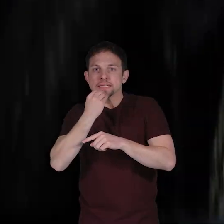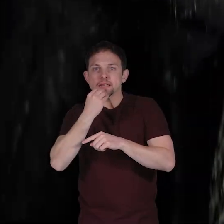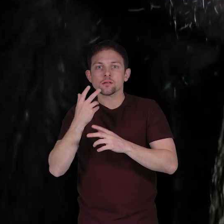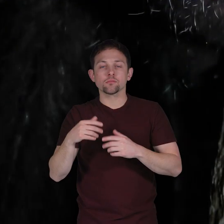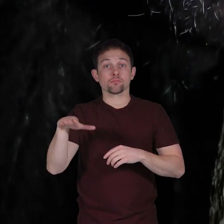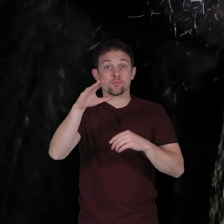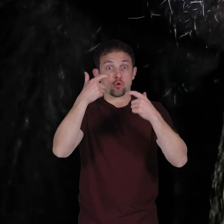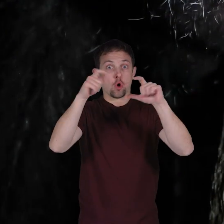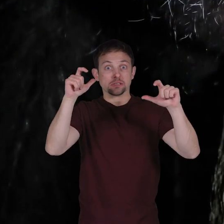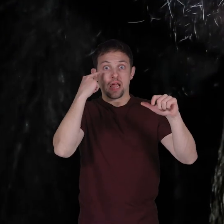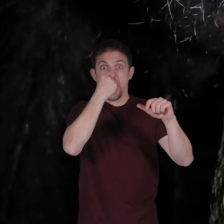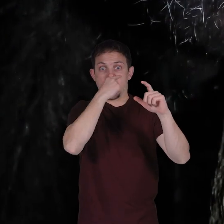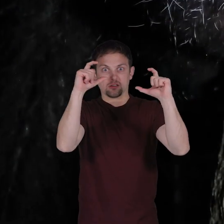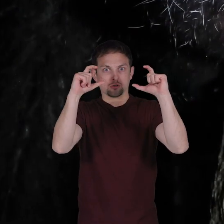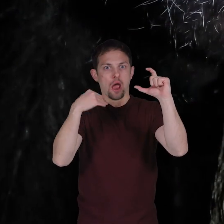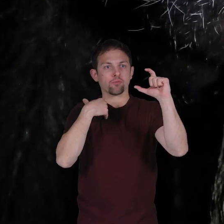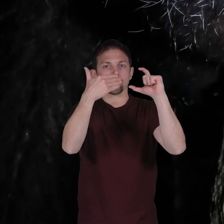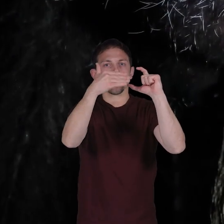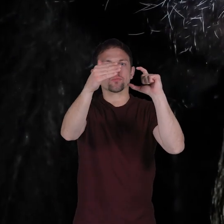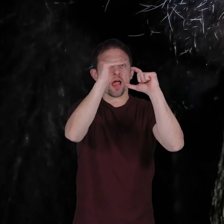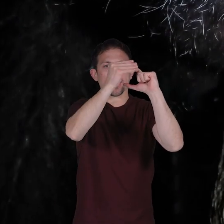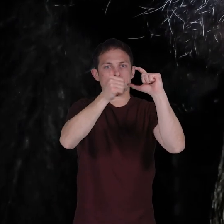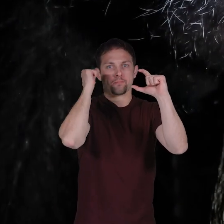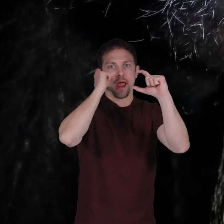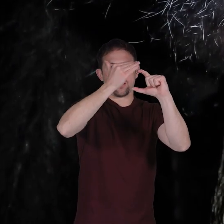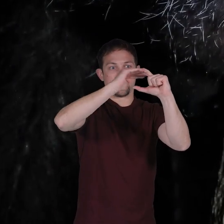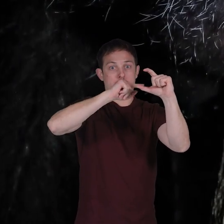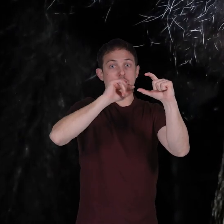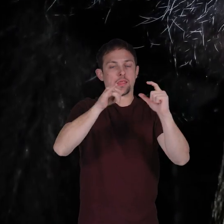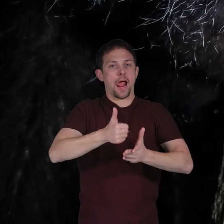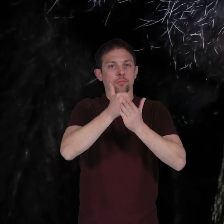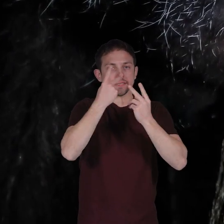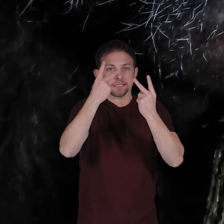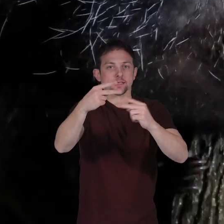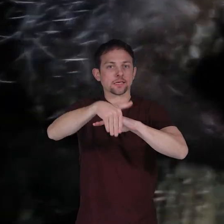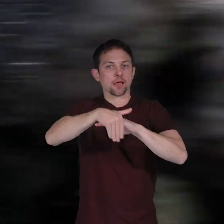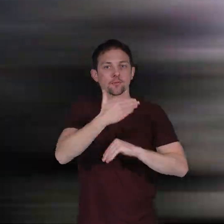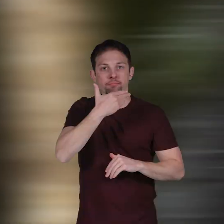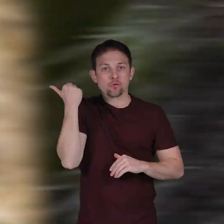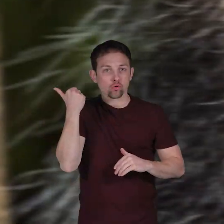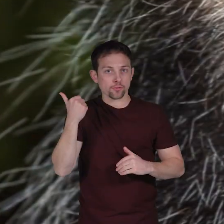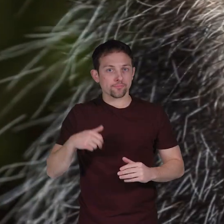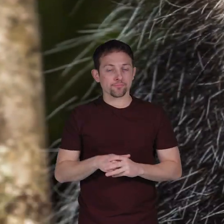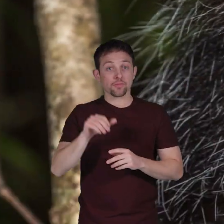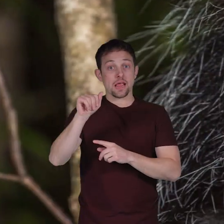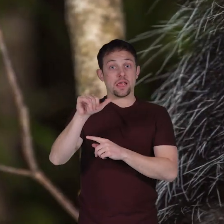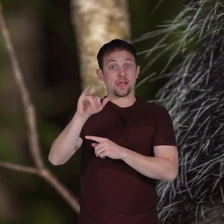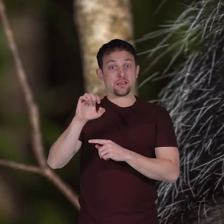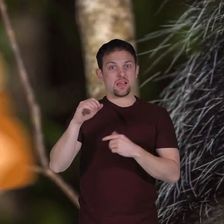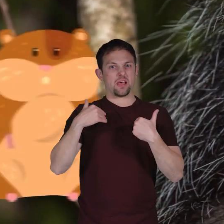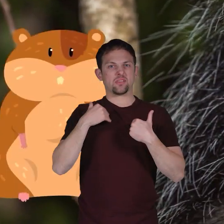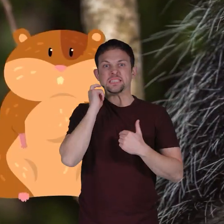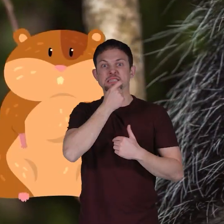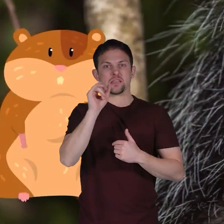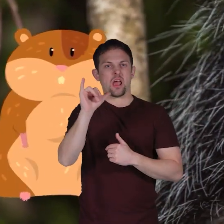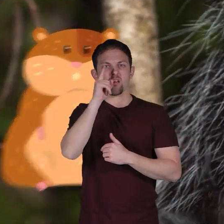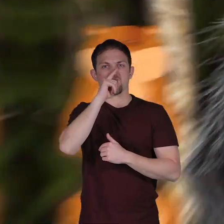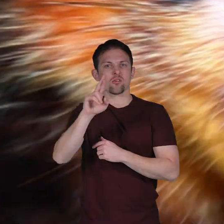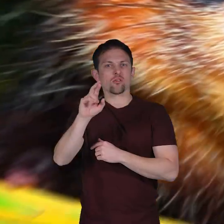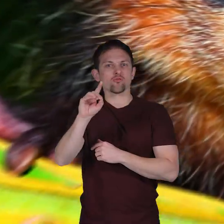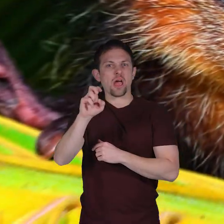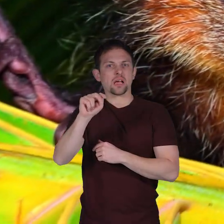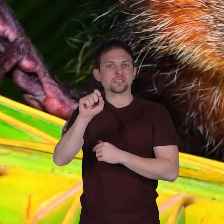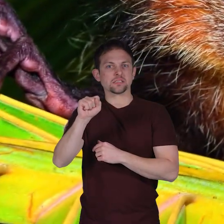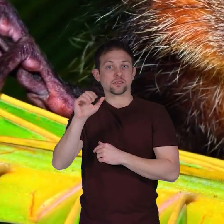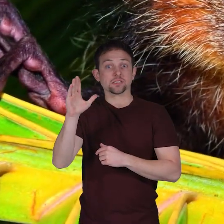and their large eyes have a reflective layer on the back to improve their night vision eye eyes have teeth like rodents